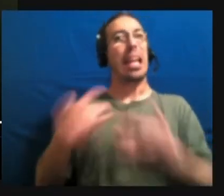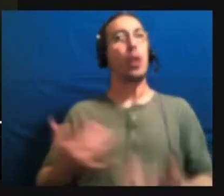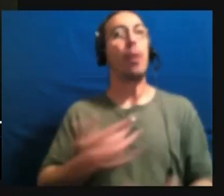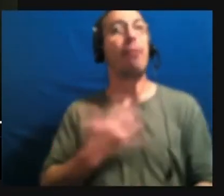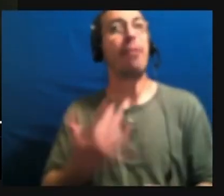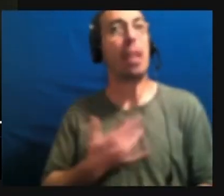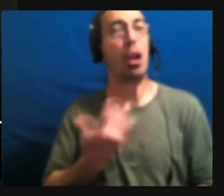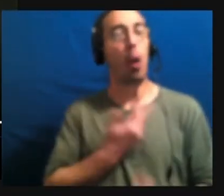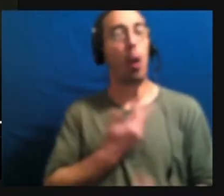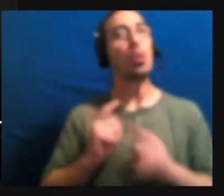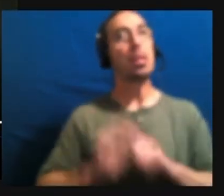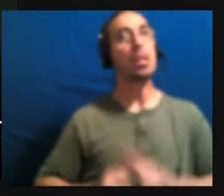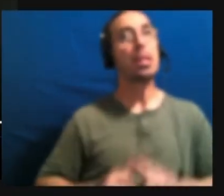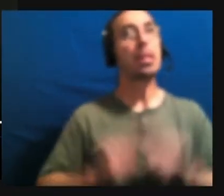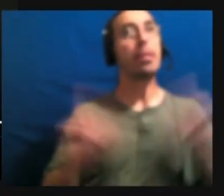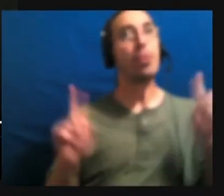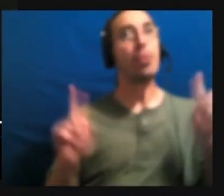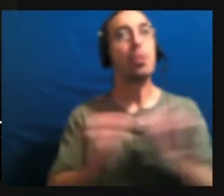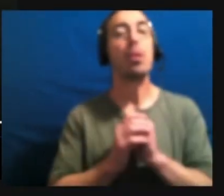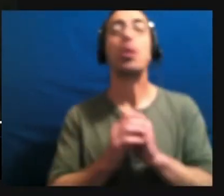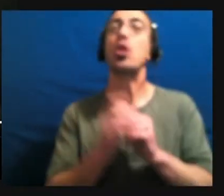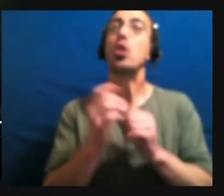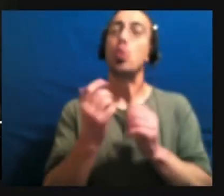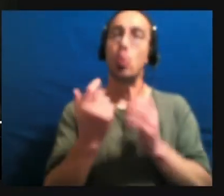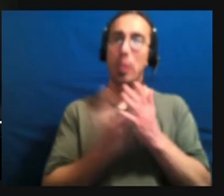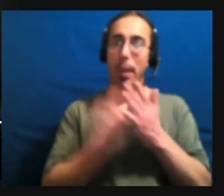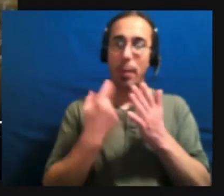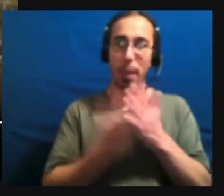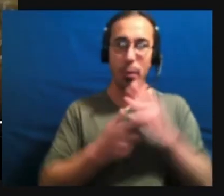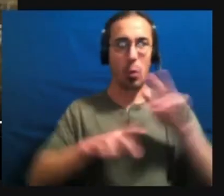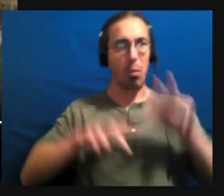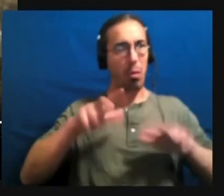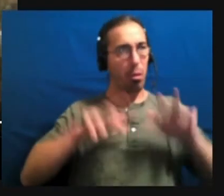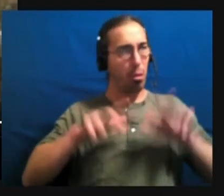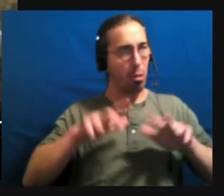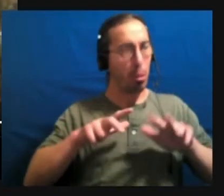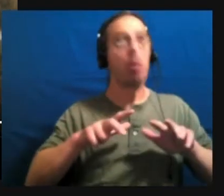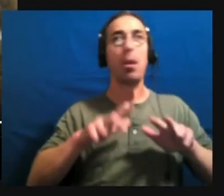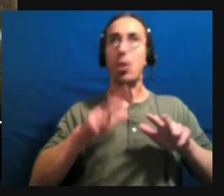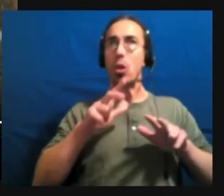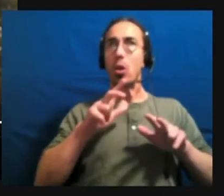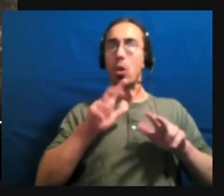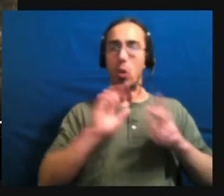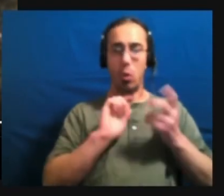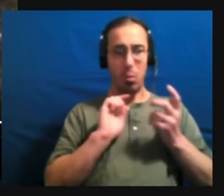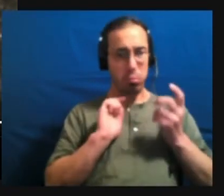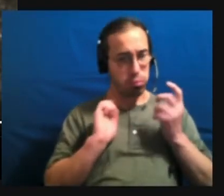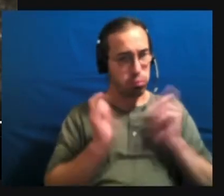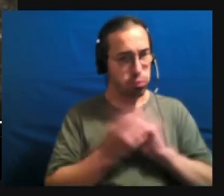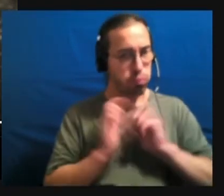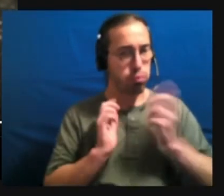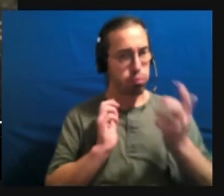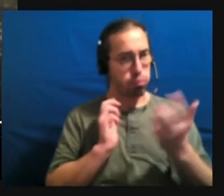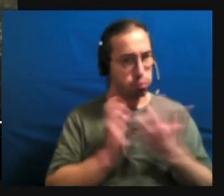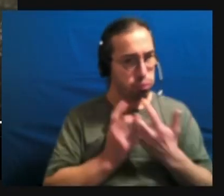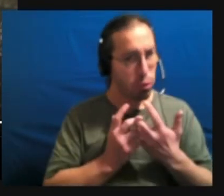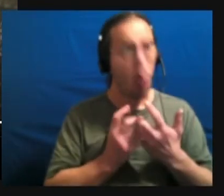equate difference with defectiveness, or even label our differences as disorders.